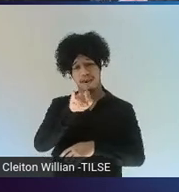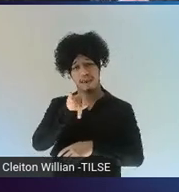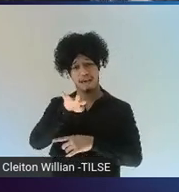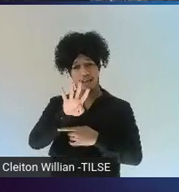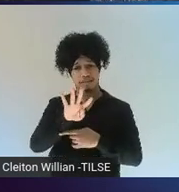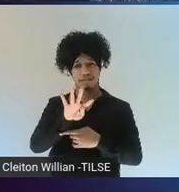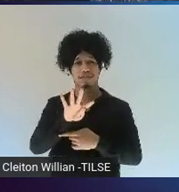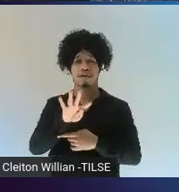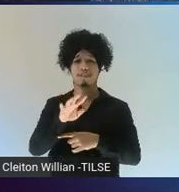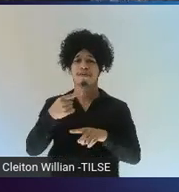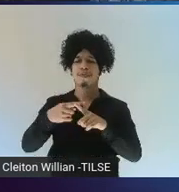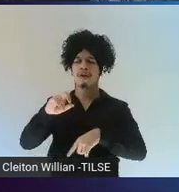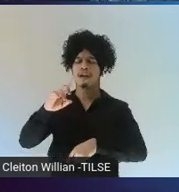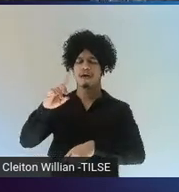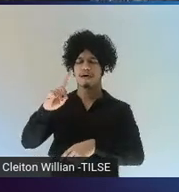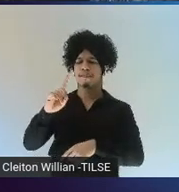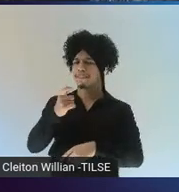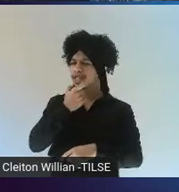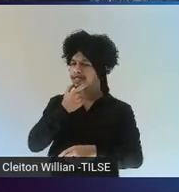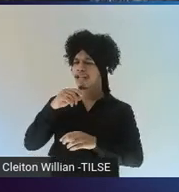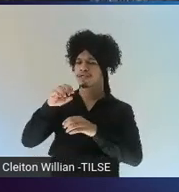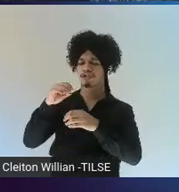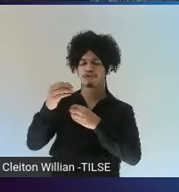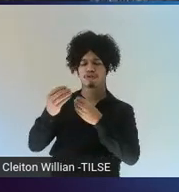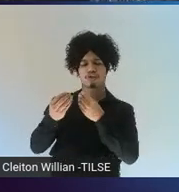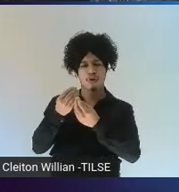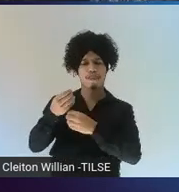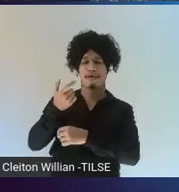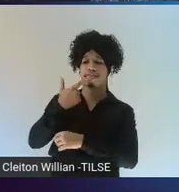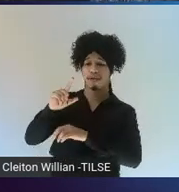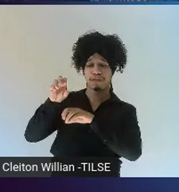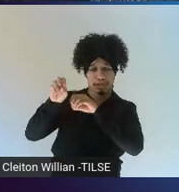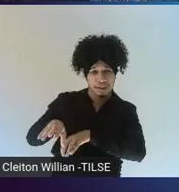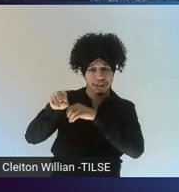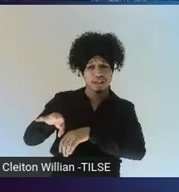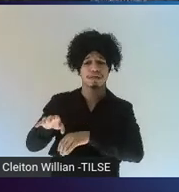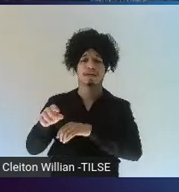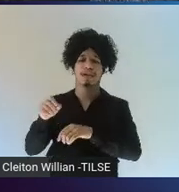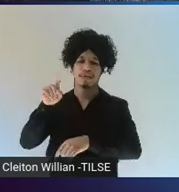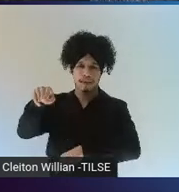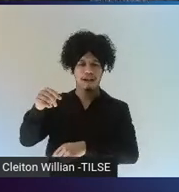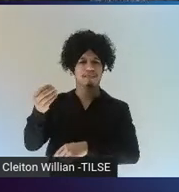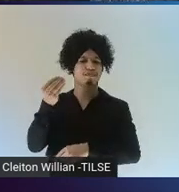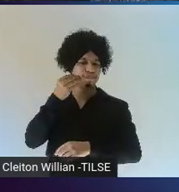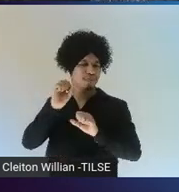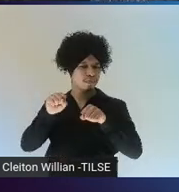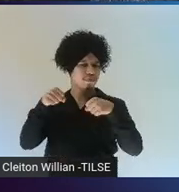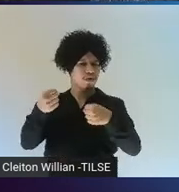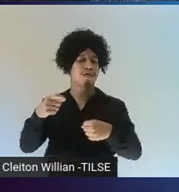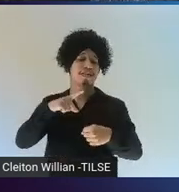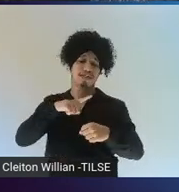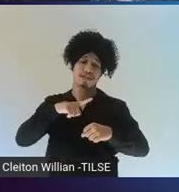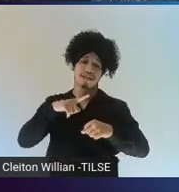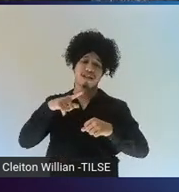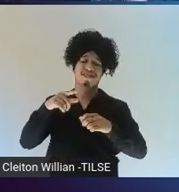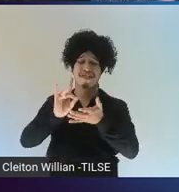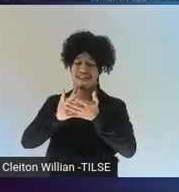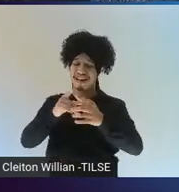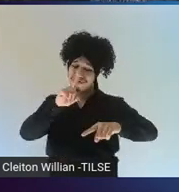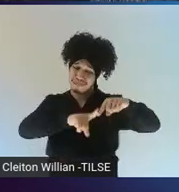university. On the other hand, in a lot of cases, the resources to do that were not provided